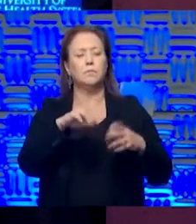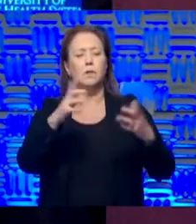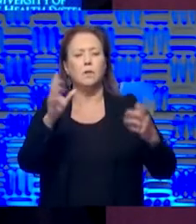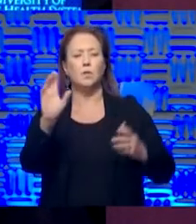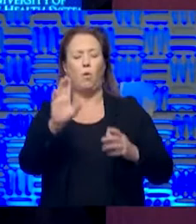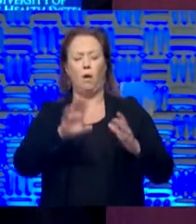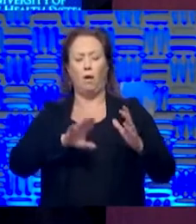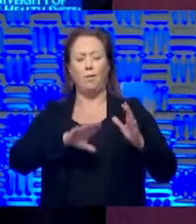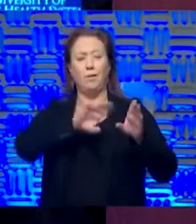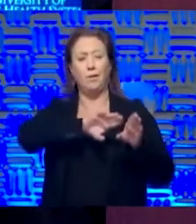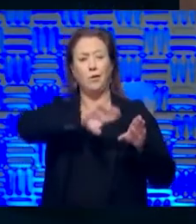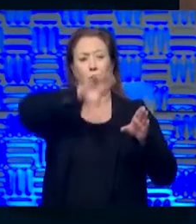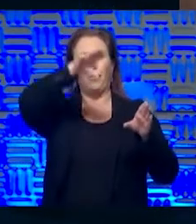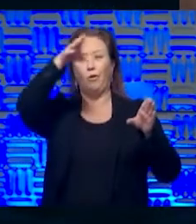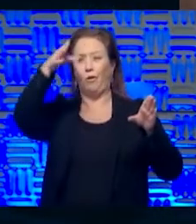curve?